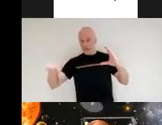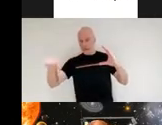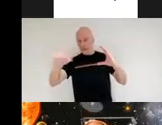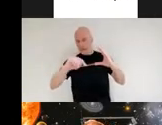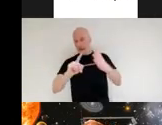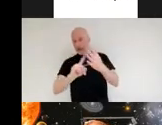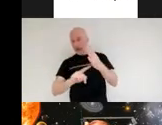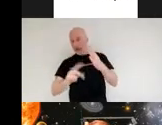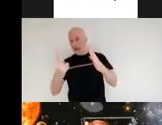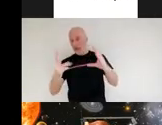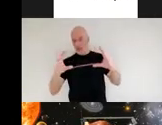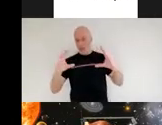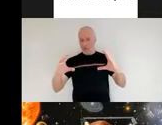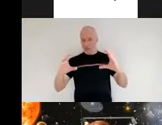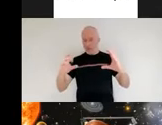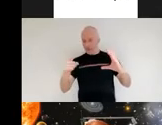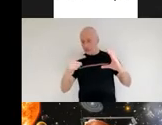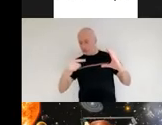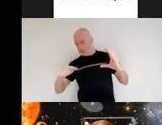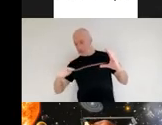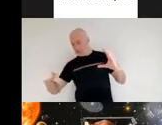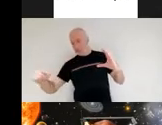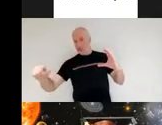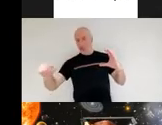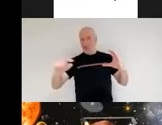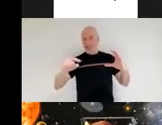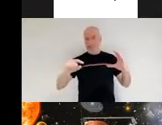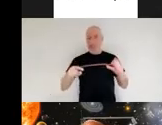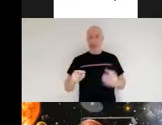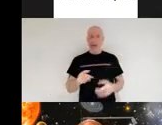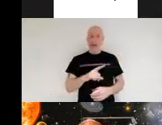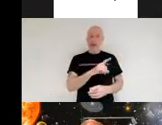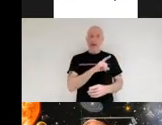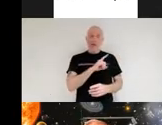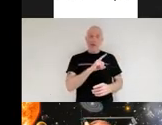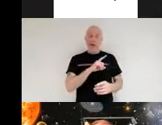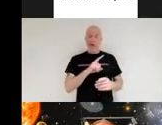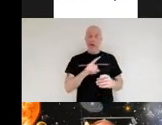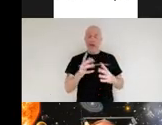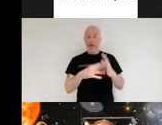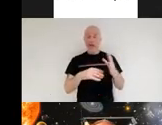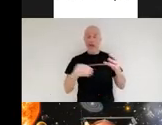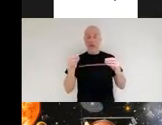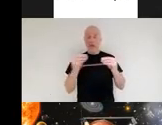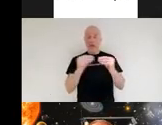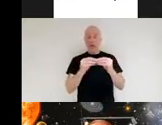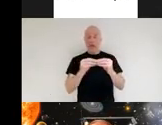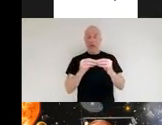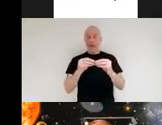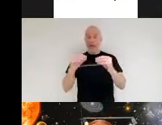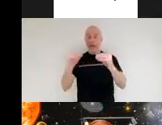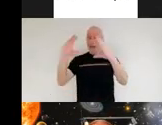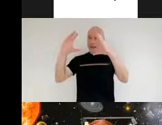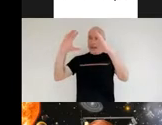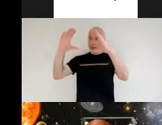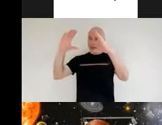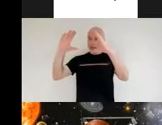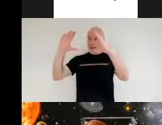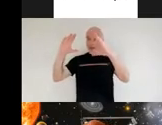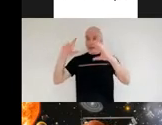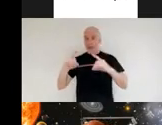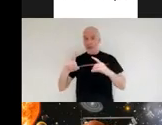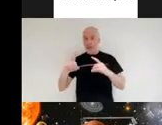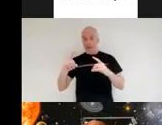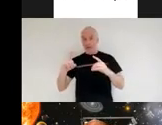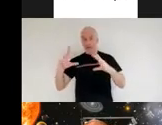so why is the webb telescope so big well in this image you can see the comparison between the primary mirrors of hubble and